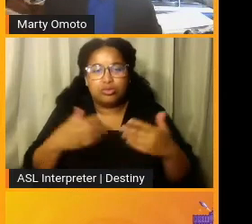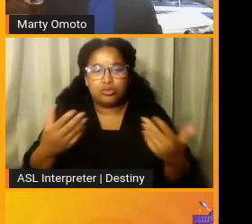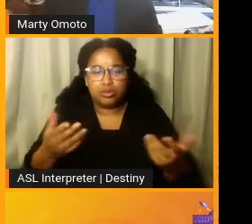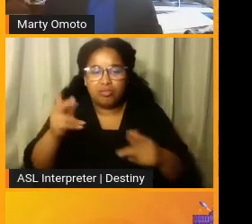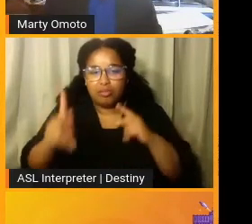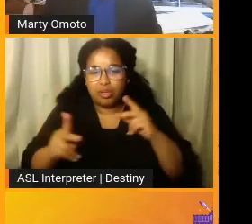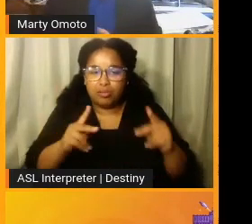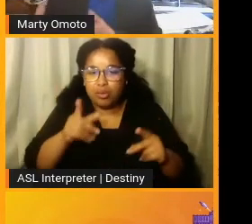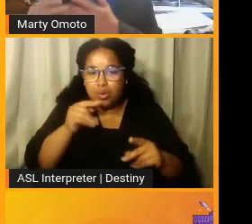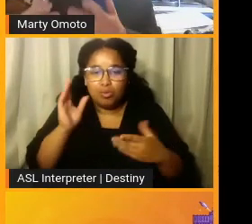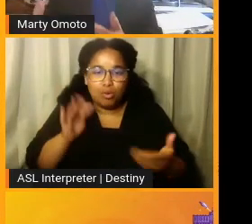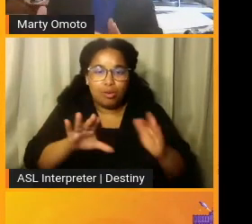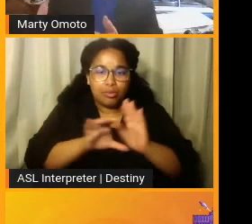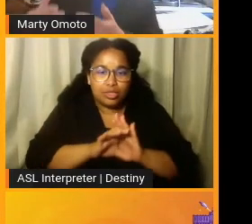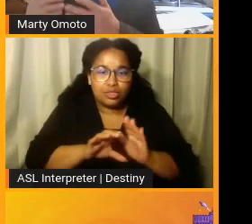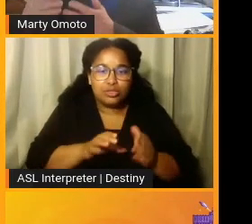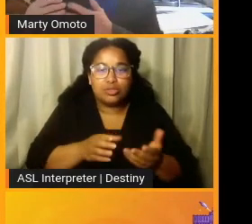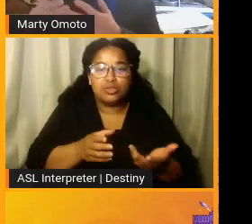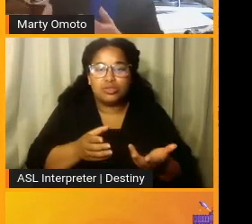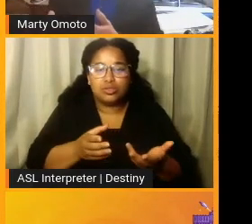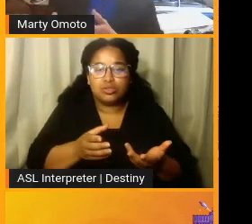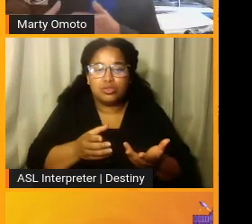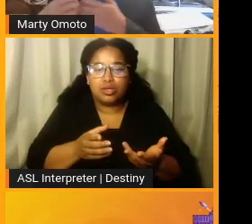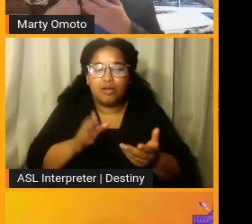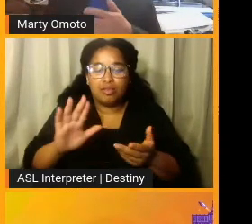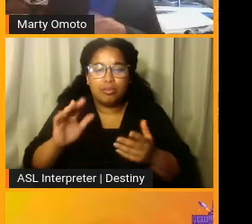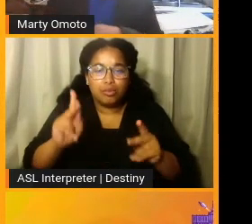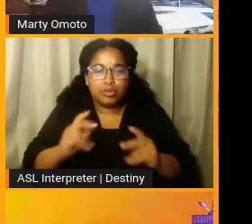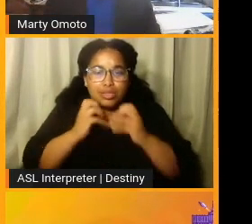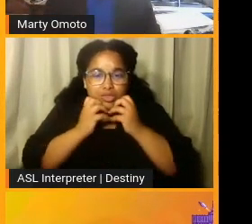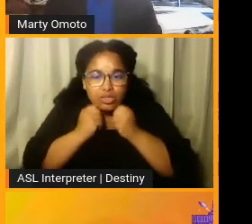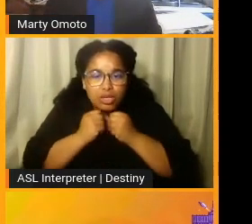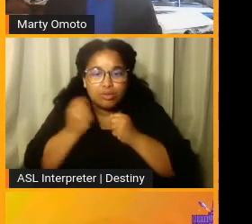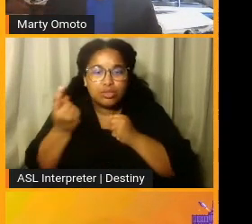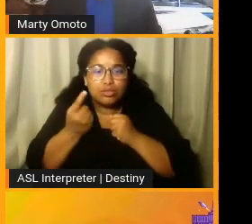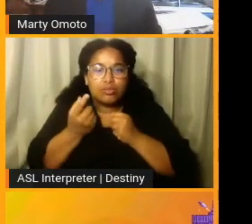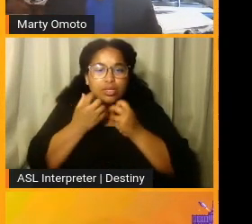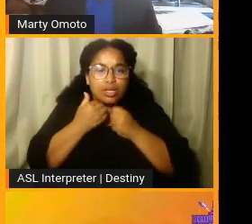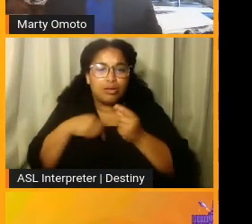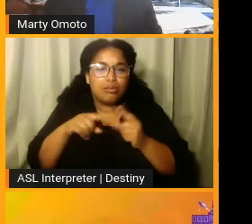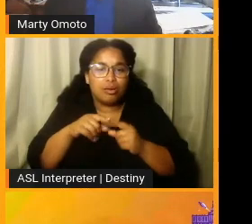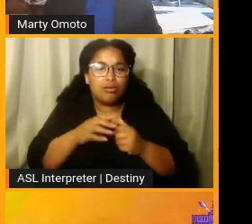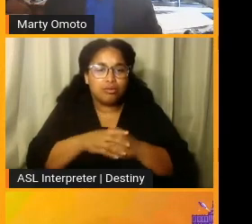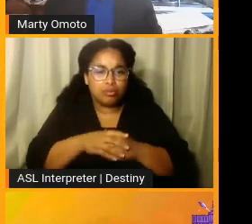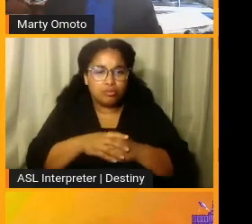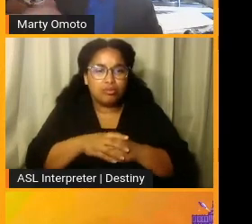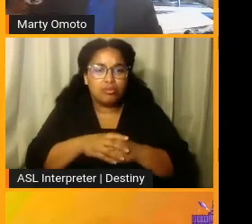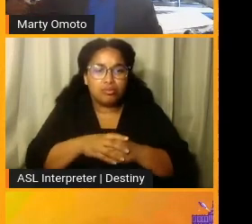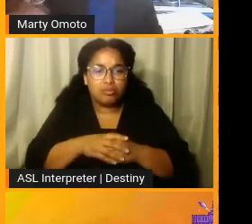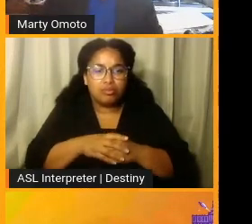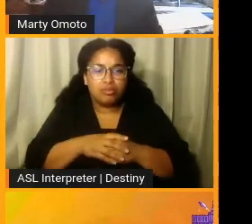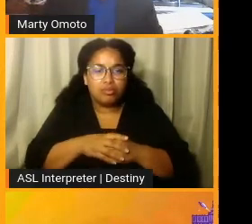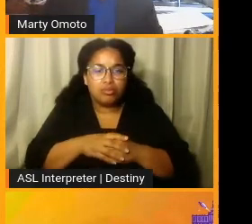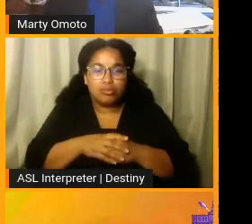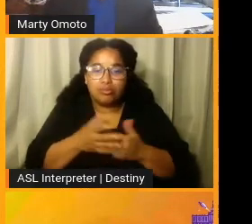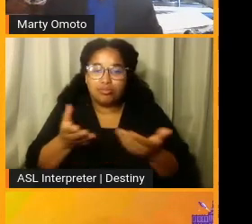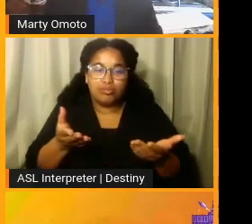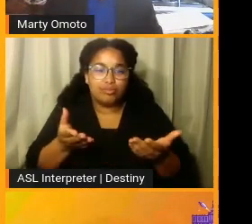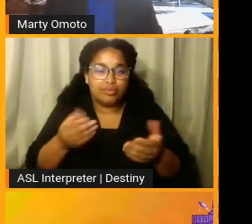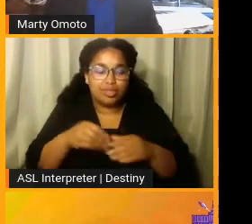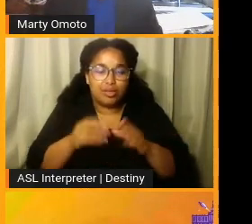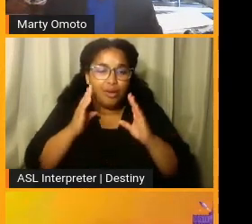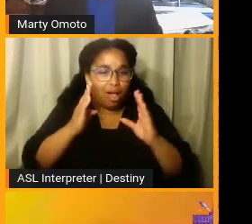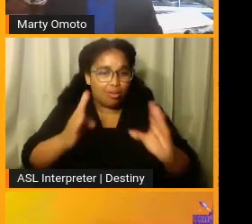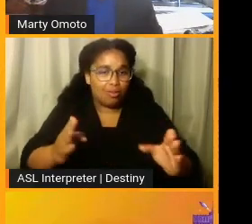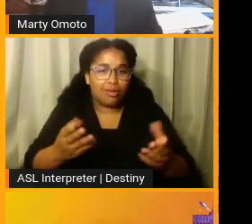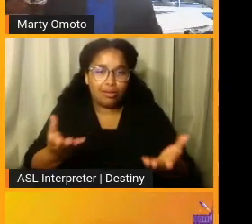people who brought pictures of their loved ones or someone they cared about. And that's us in the hallway